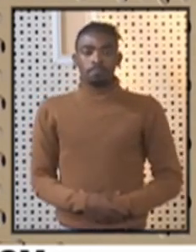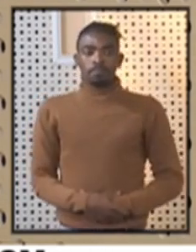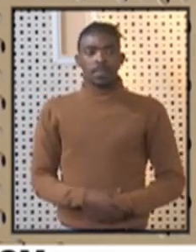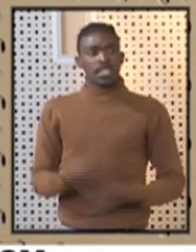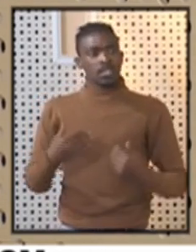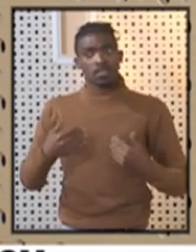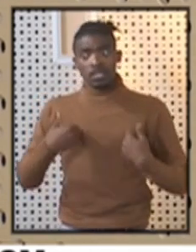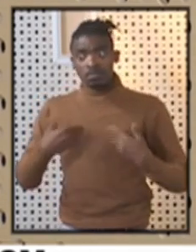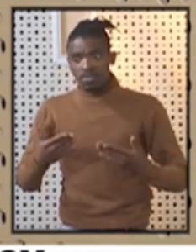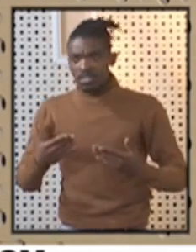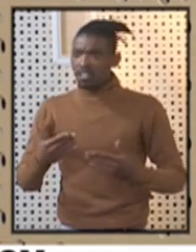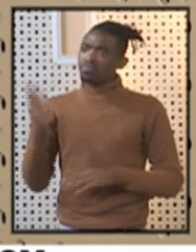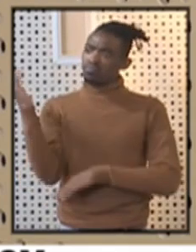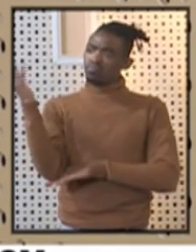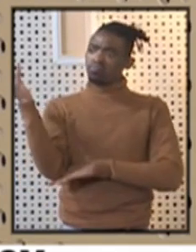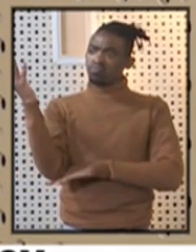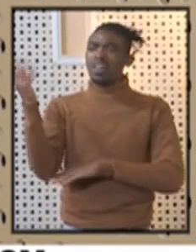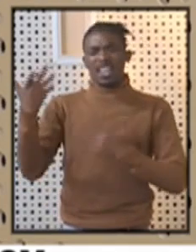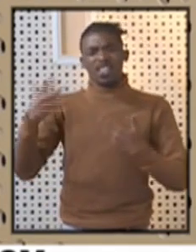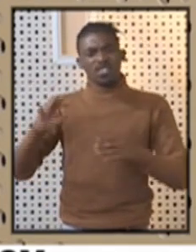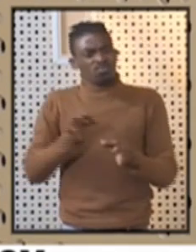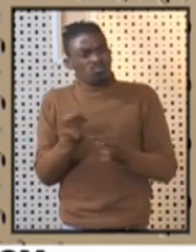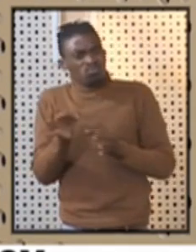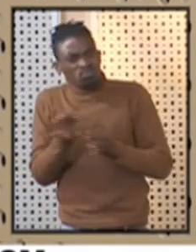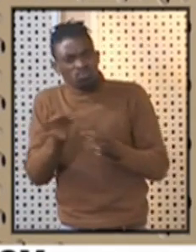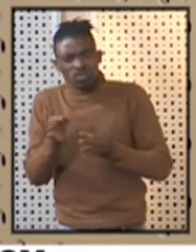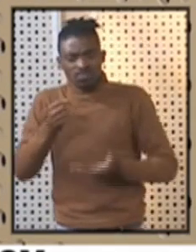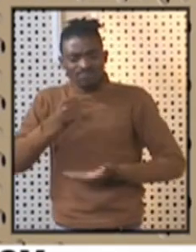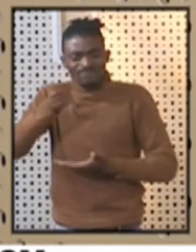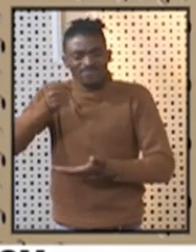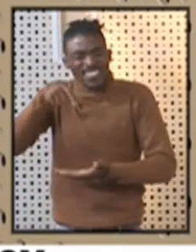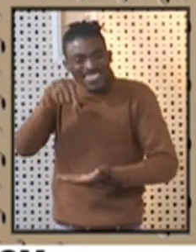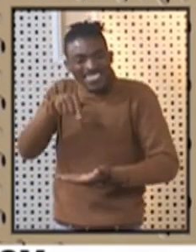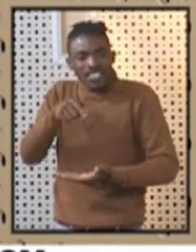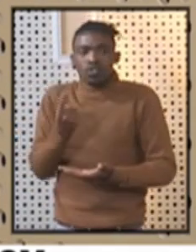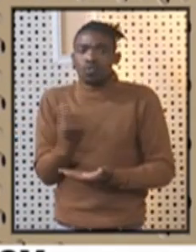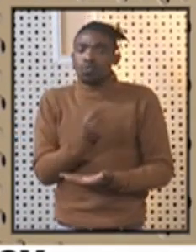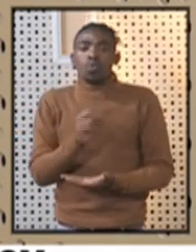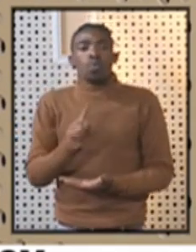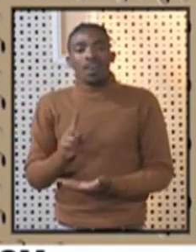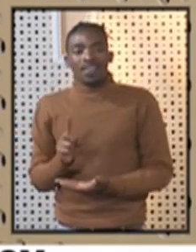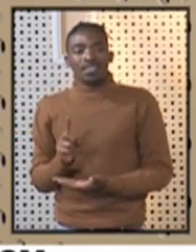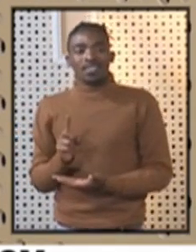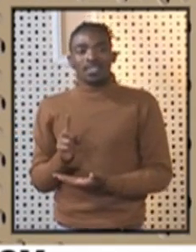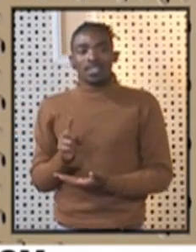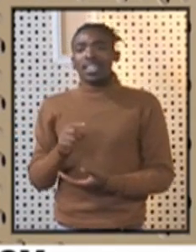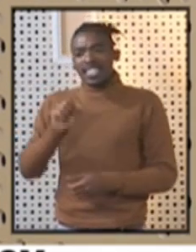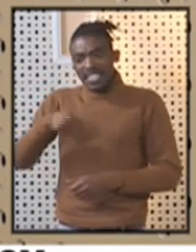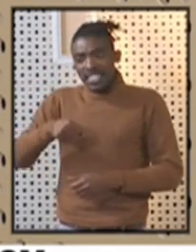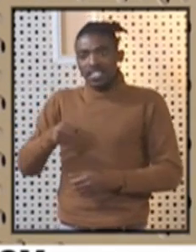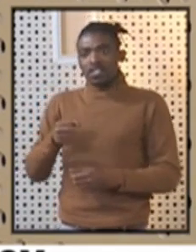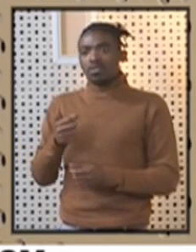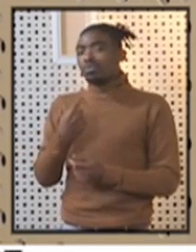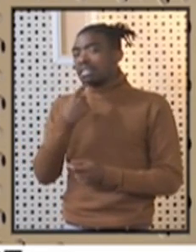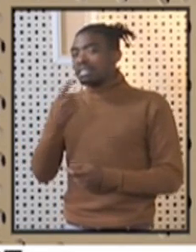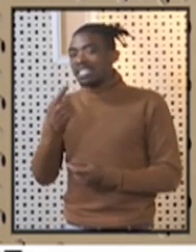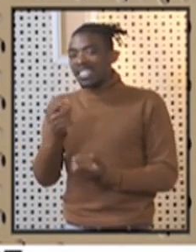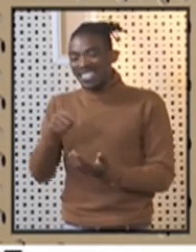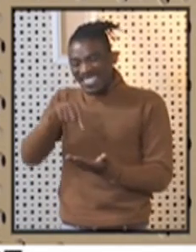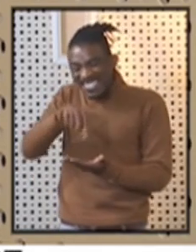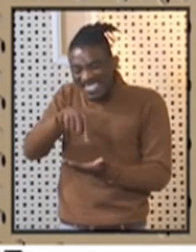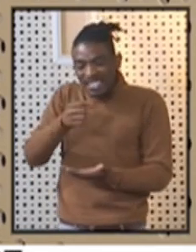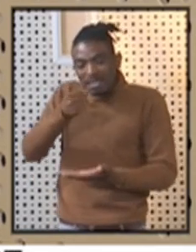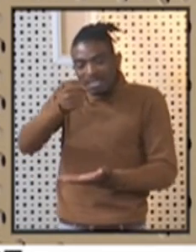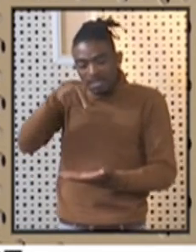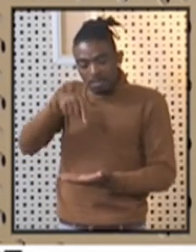beginning when we issued the relief fund, we did indicate that we can only be able to provide